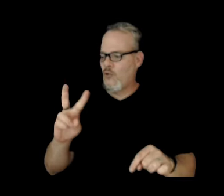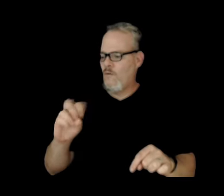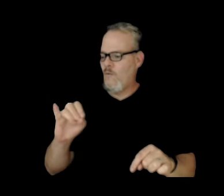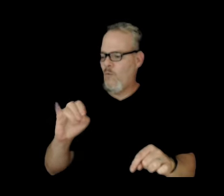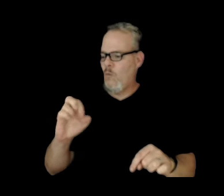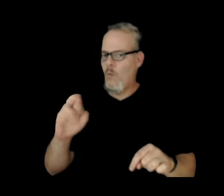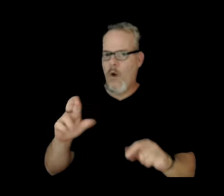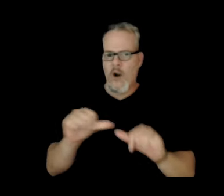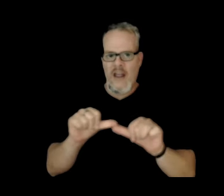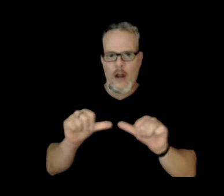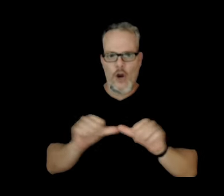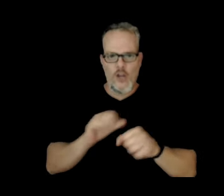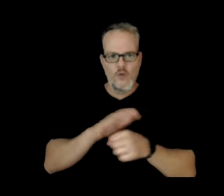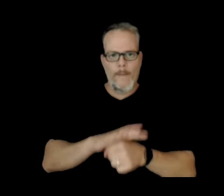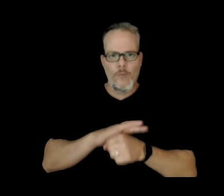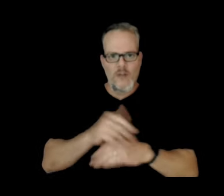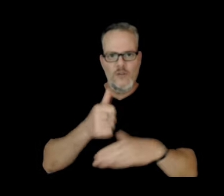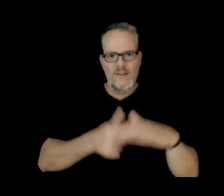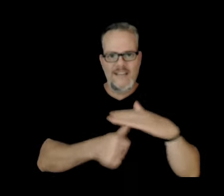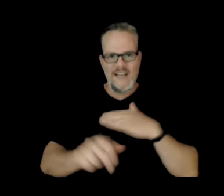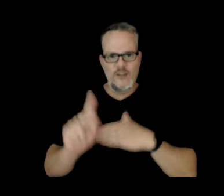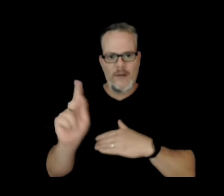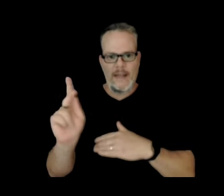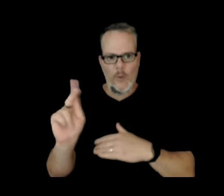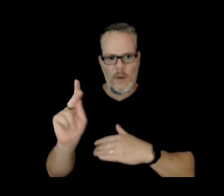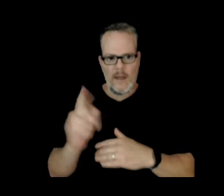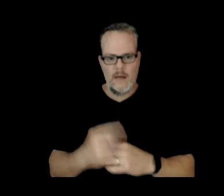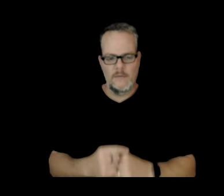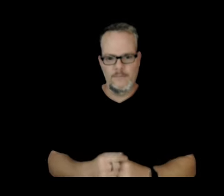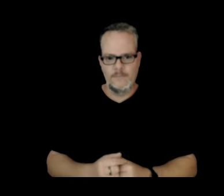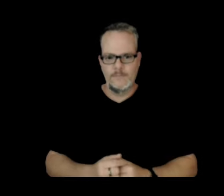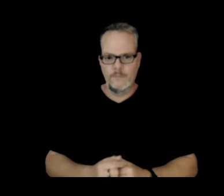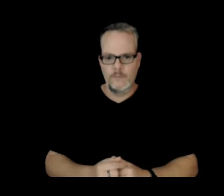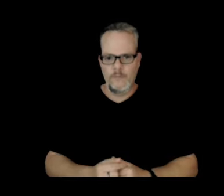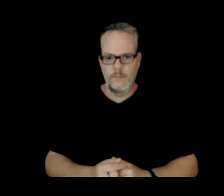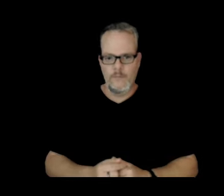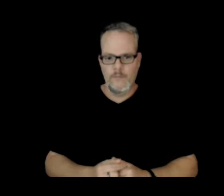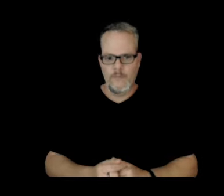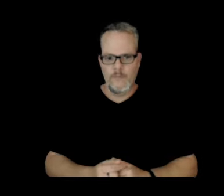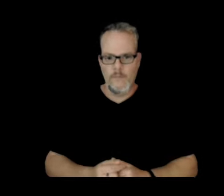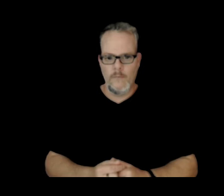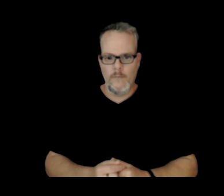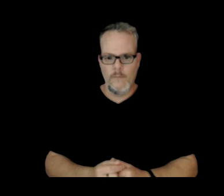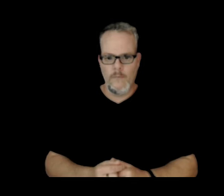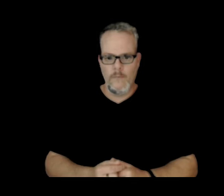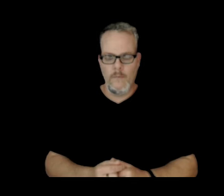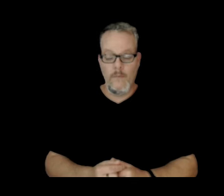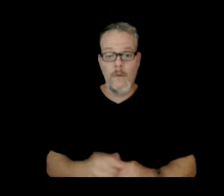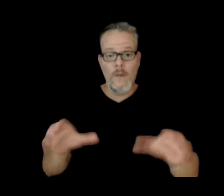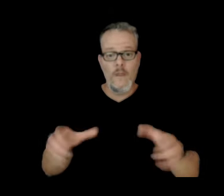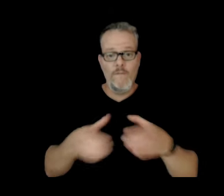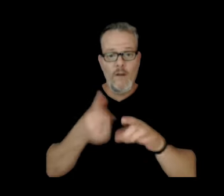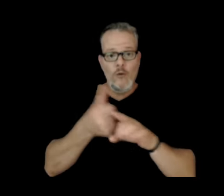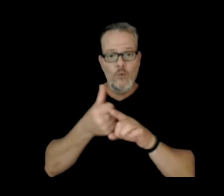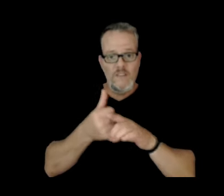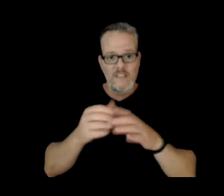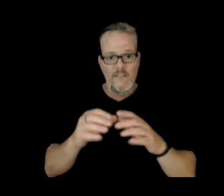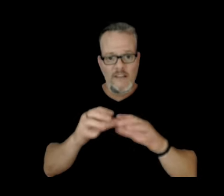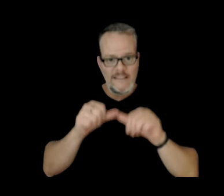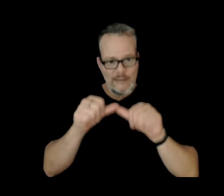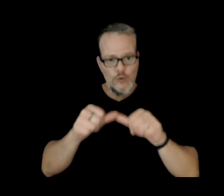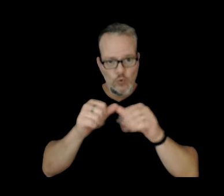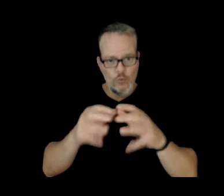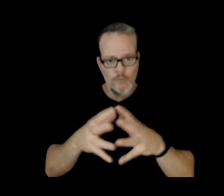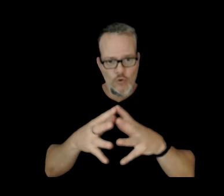under Kilauea today here. So the volcano continues to pressurize and according to the USGS HVO